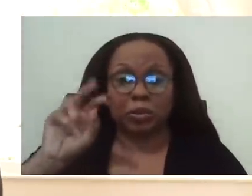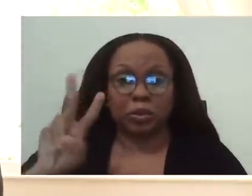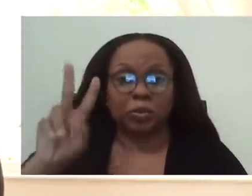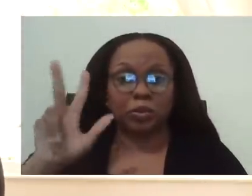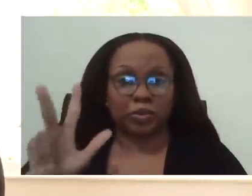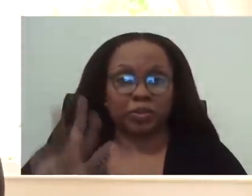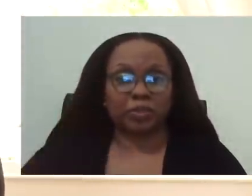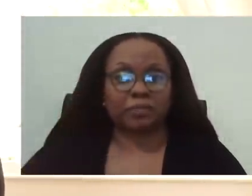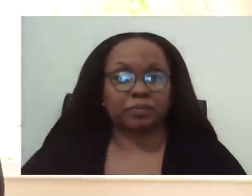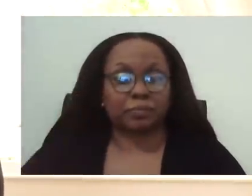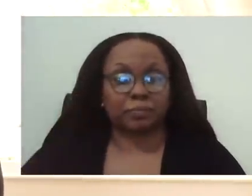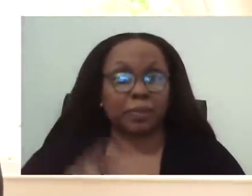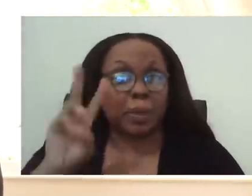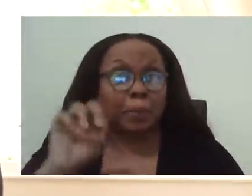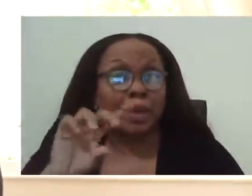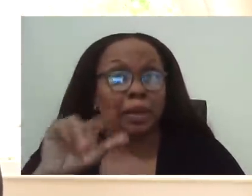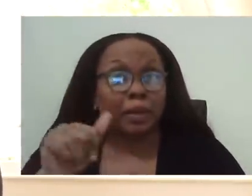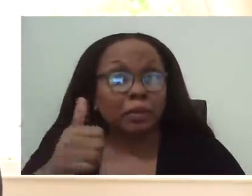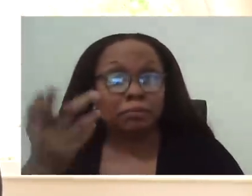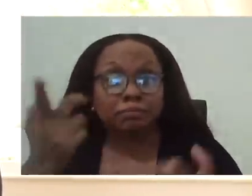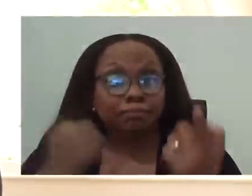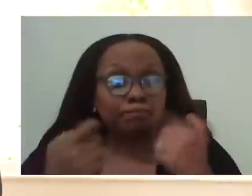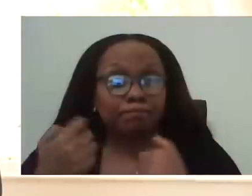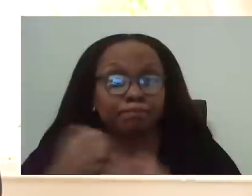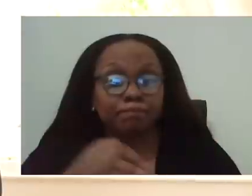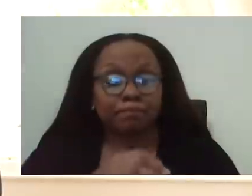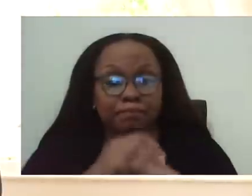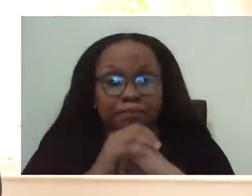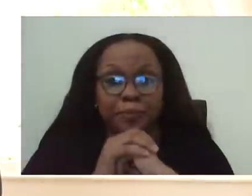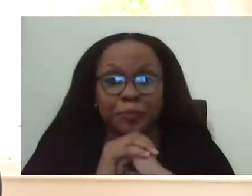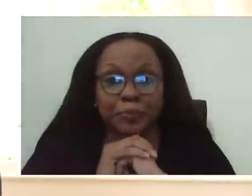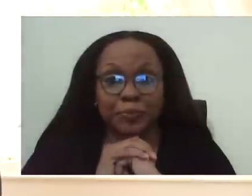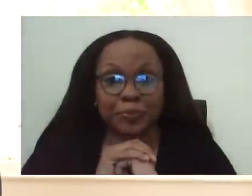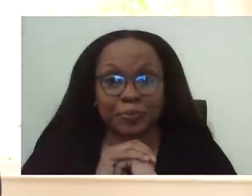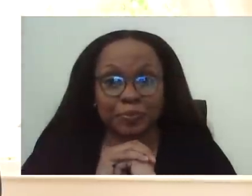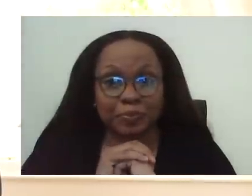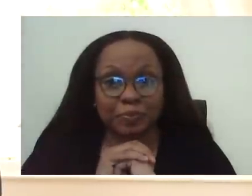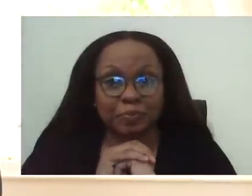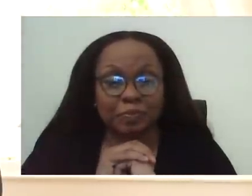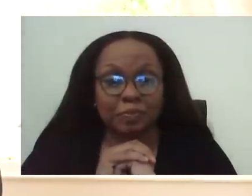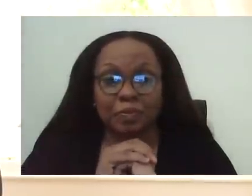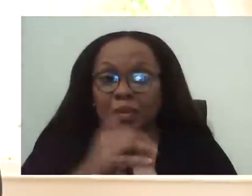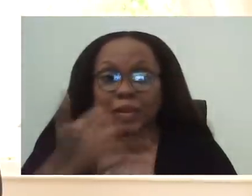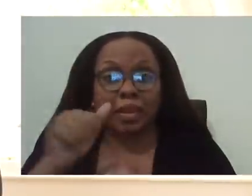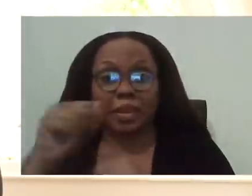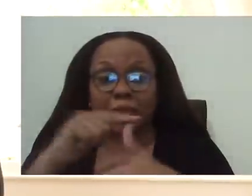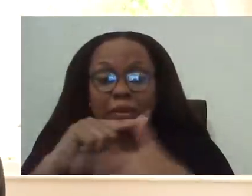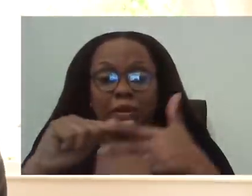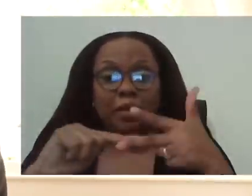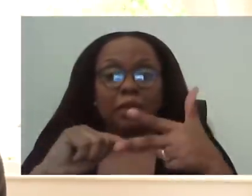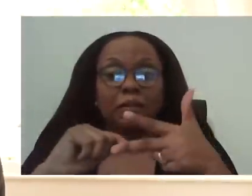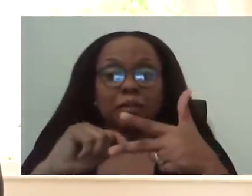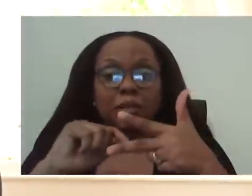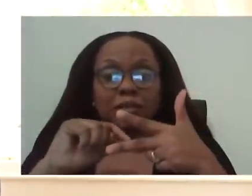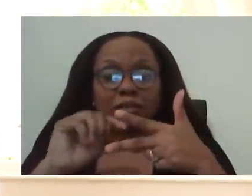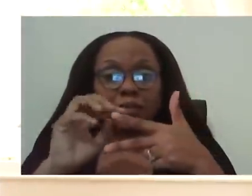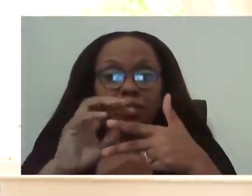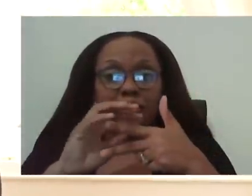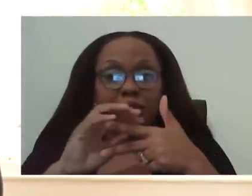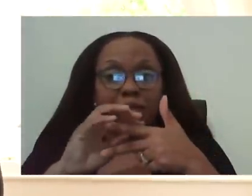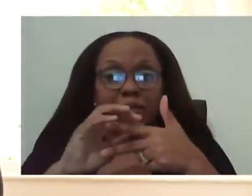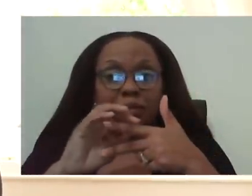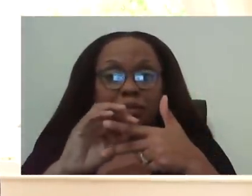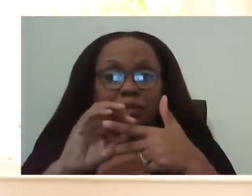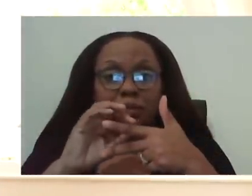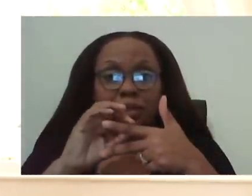Media, any questions for any of the three people we have here today? Hello. Good morning.